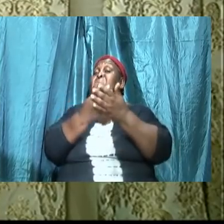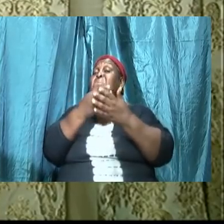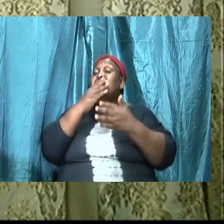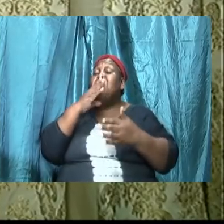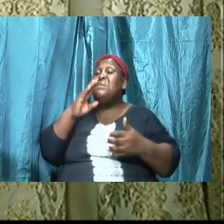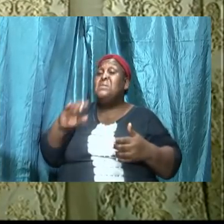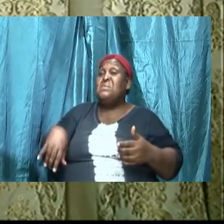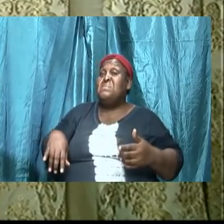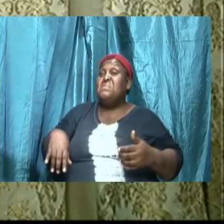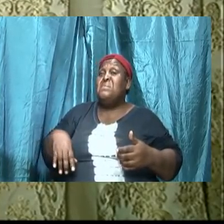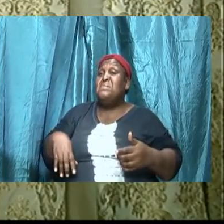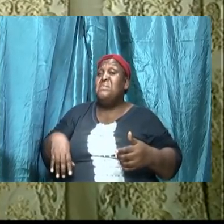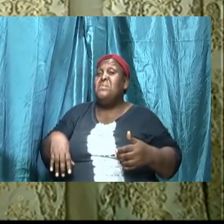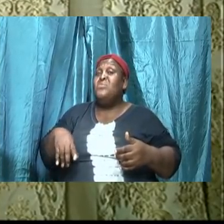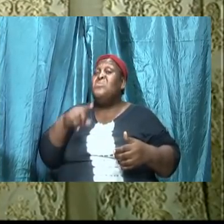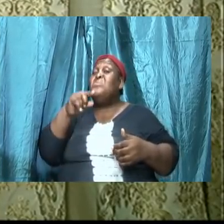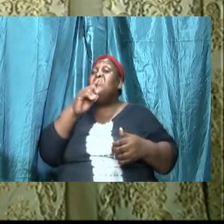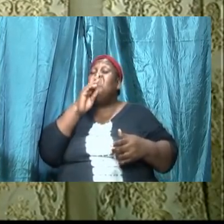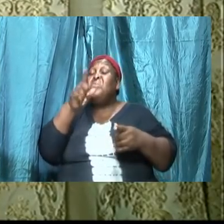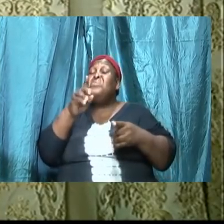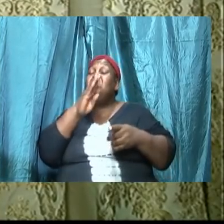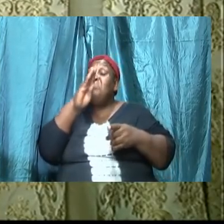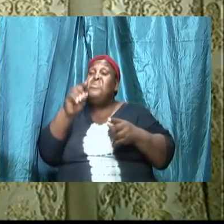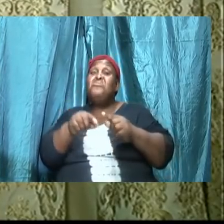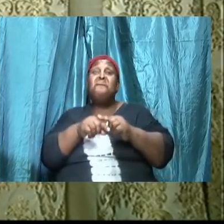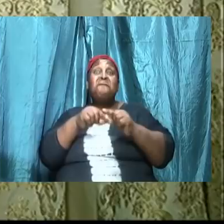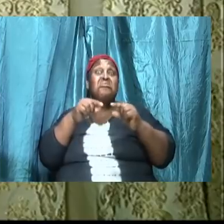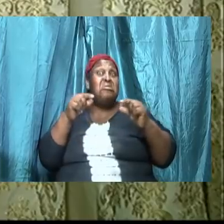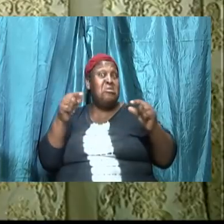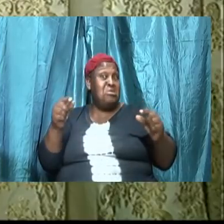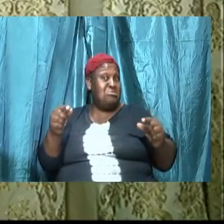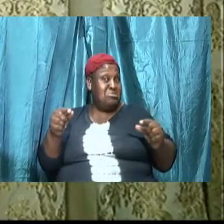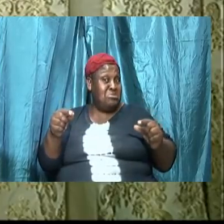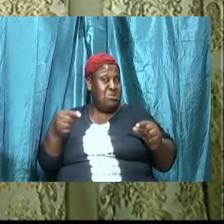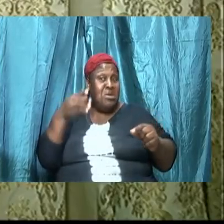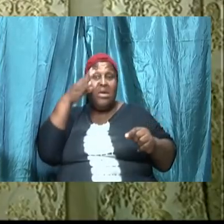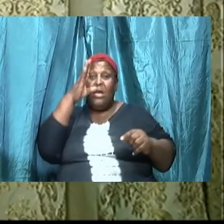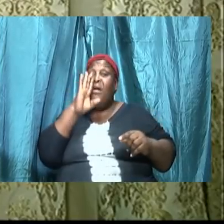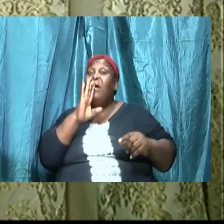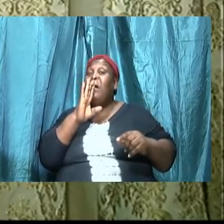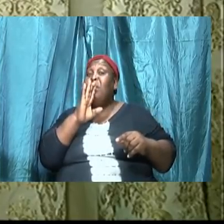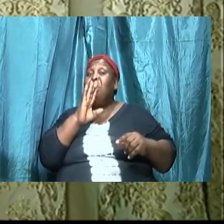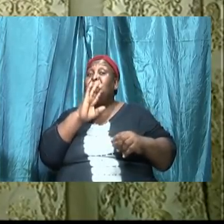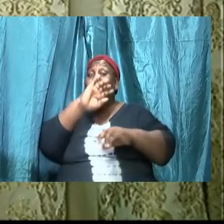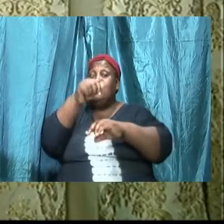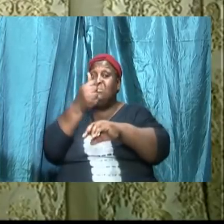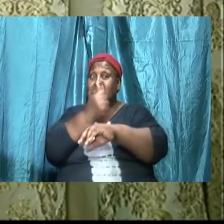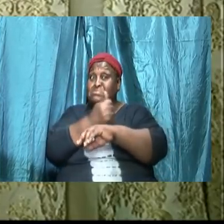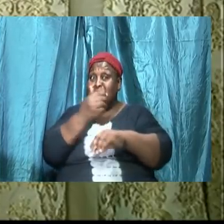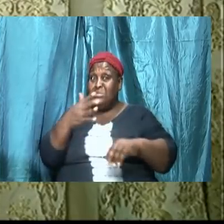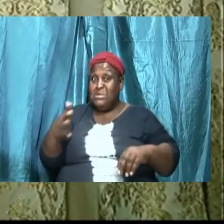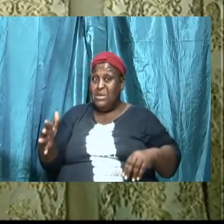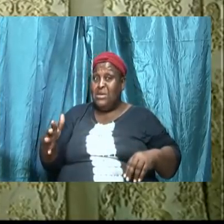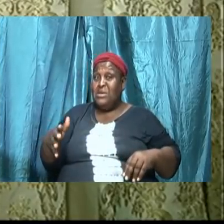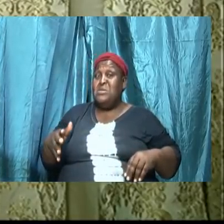things you're going to be great you and at the end of the day true